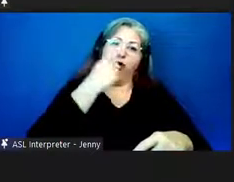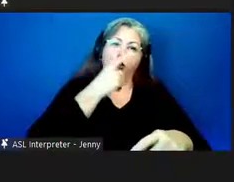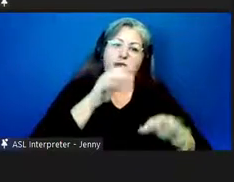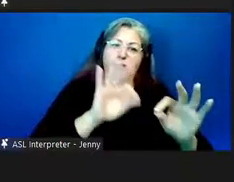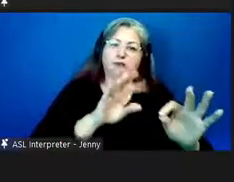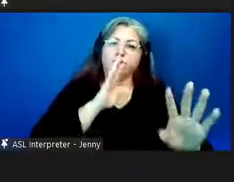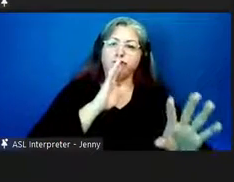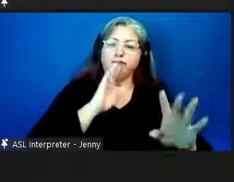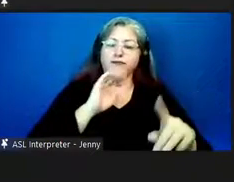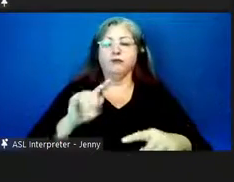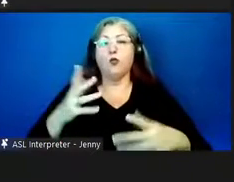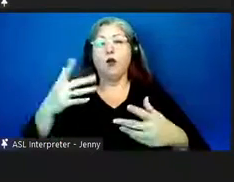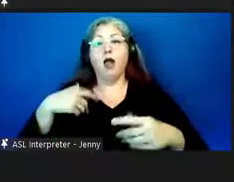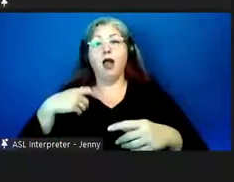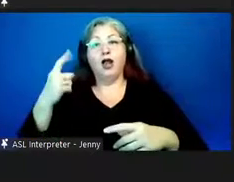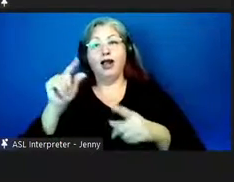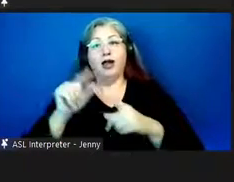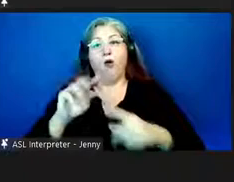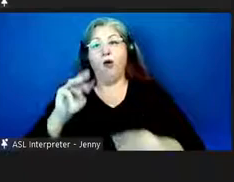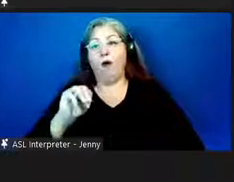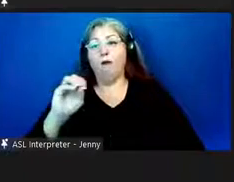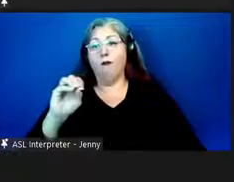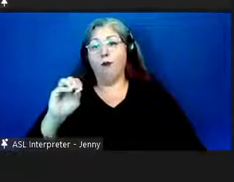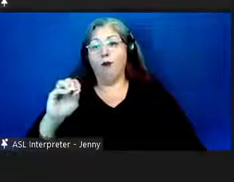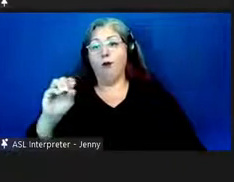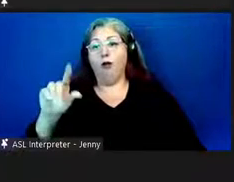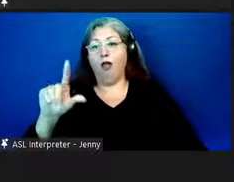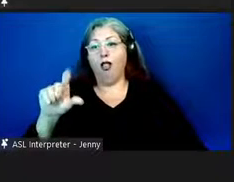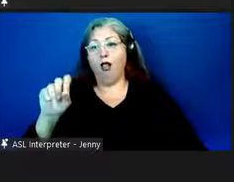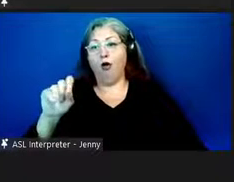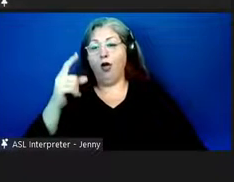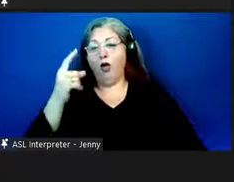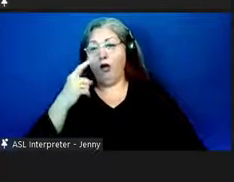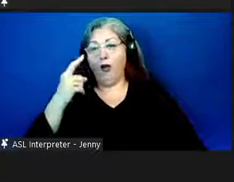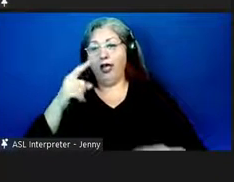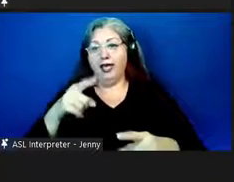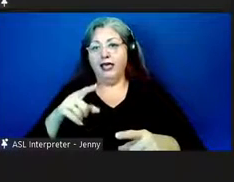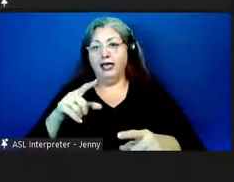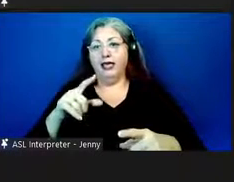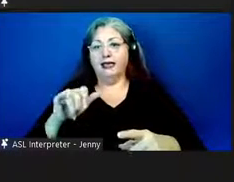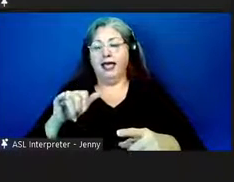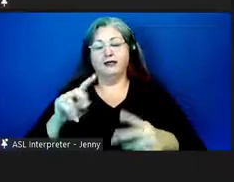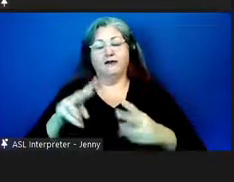my understanding of the word mo'olelo hawaii is uh is